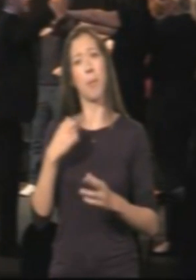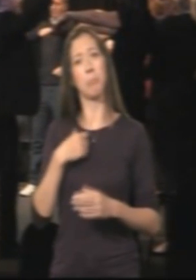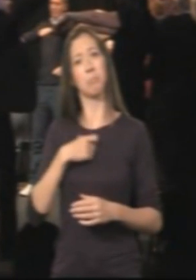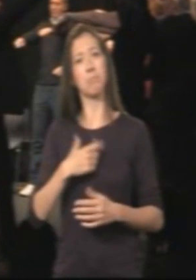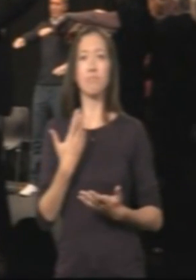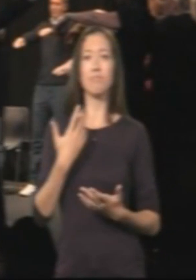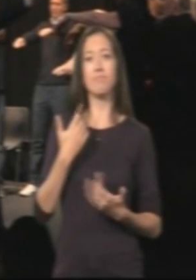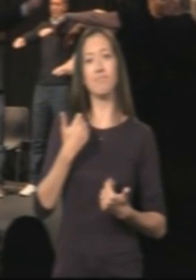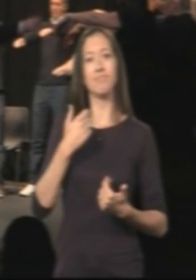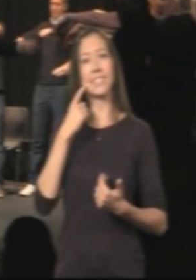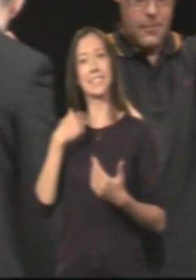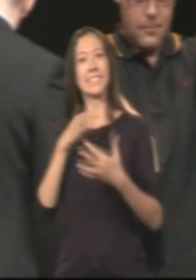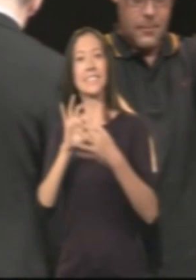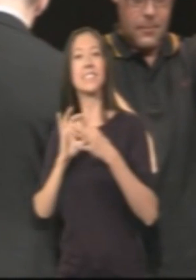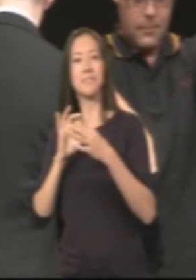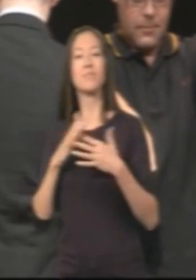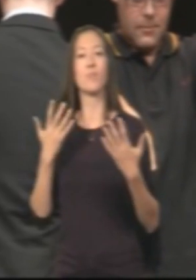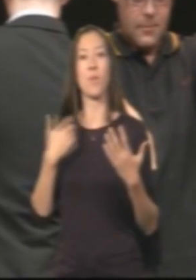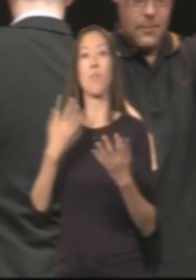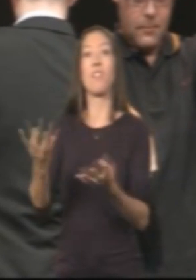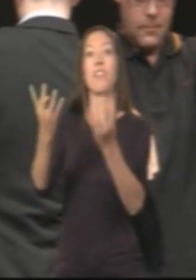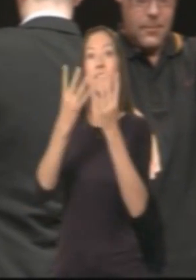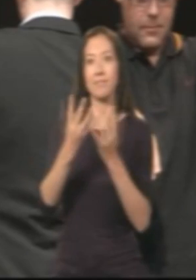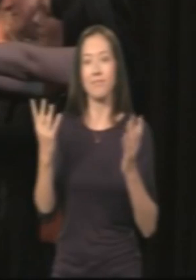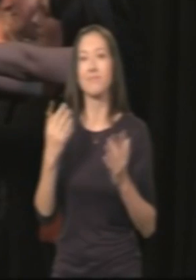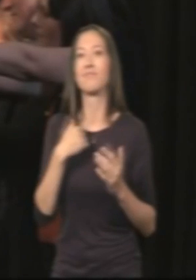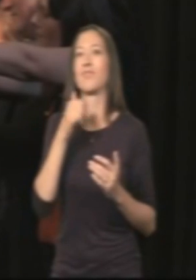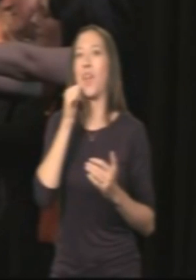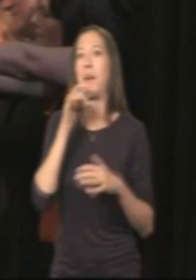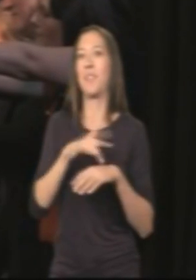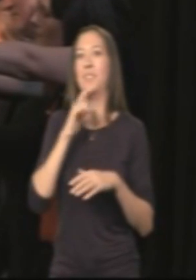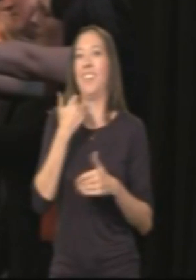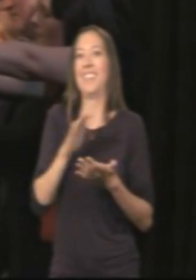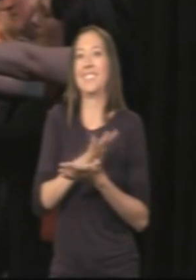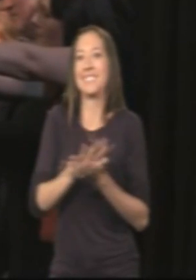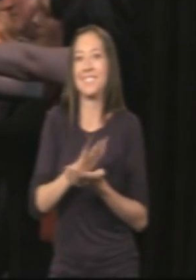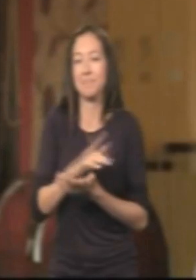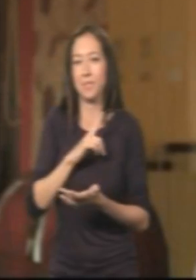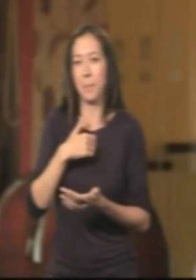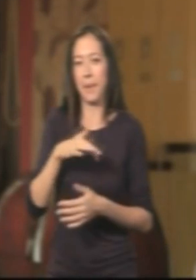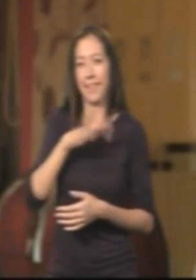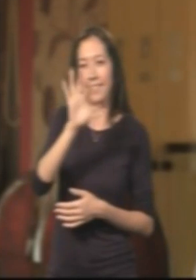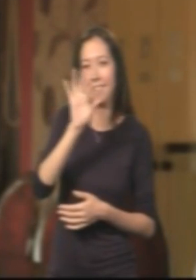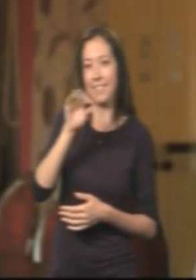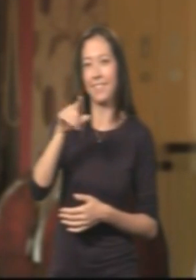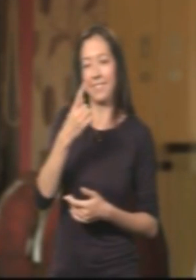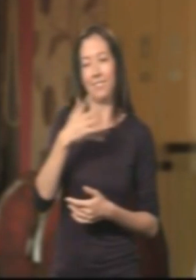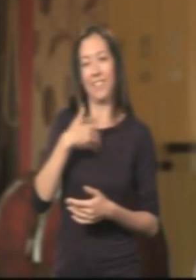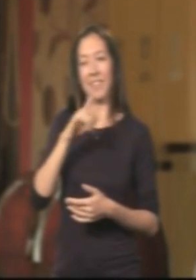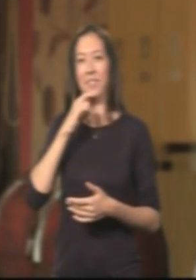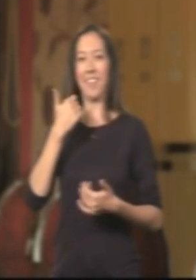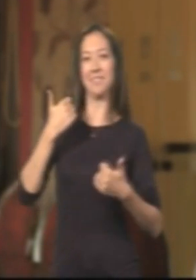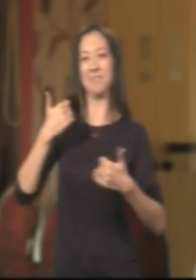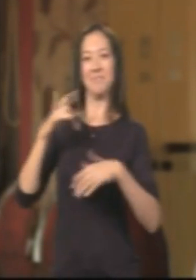I like to think that I'm easy to work with, so the more I get, you know, the more the show is going to be more fun, because I'll use